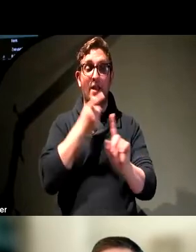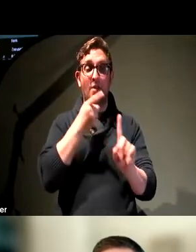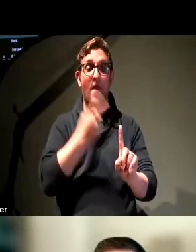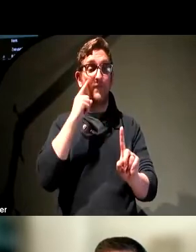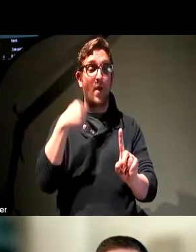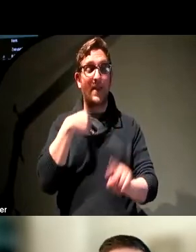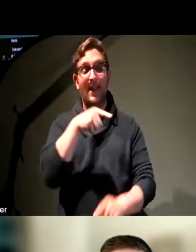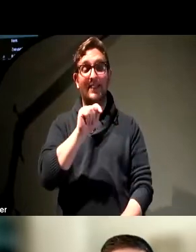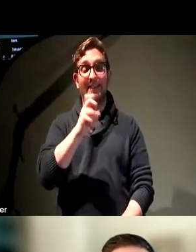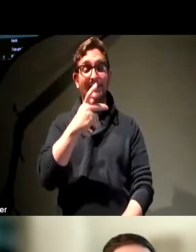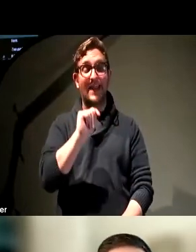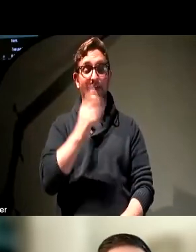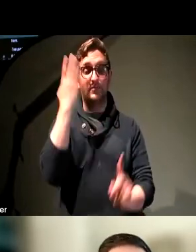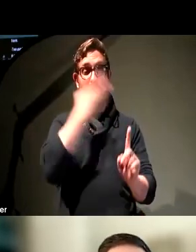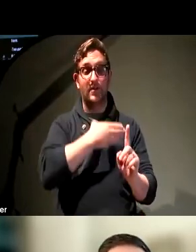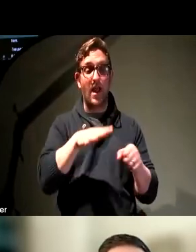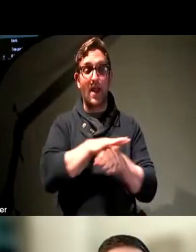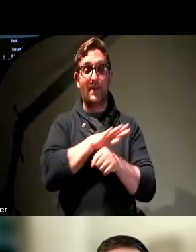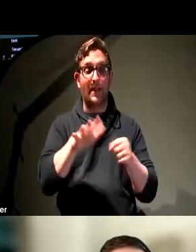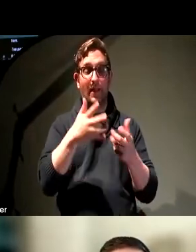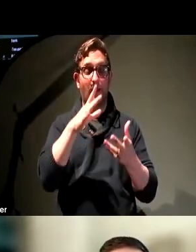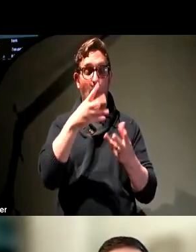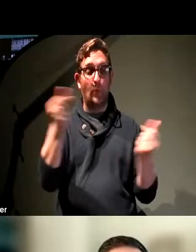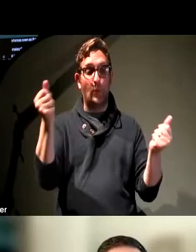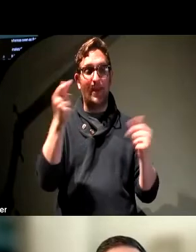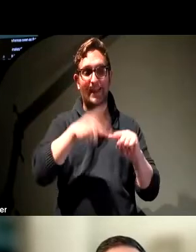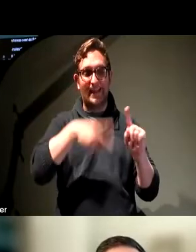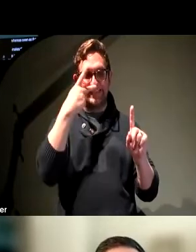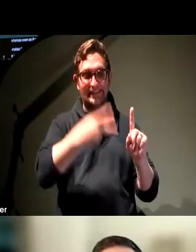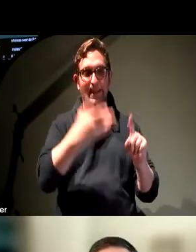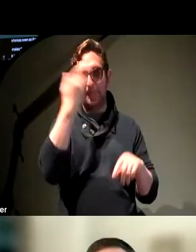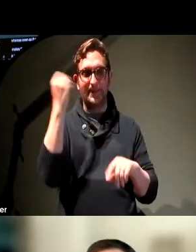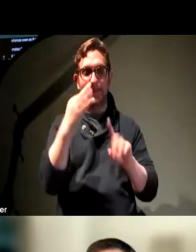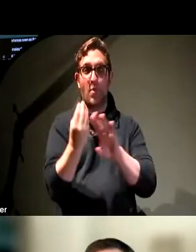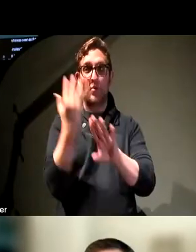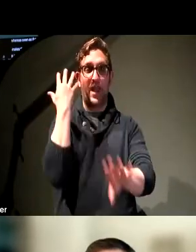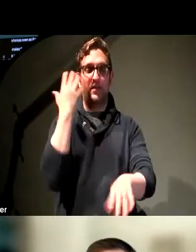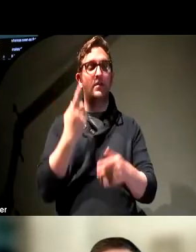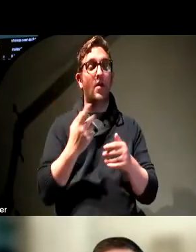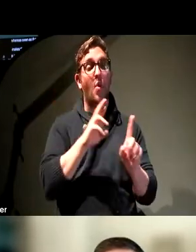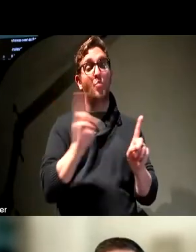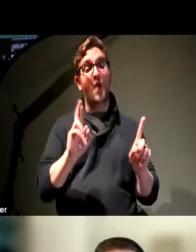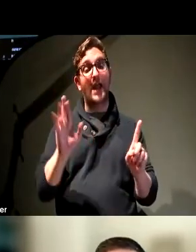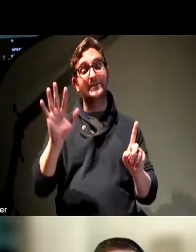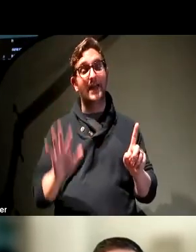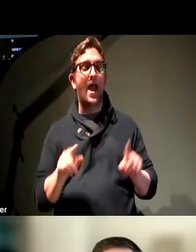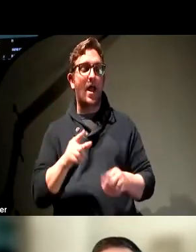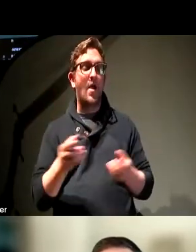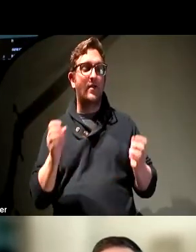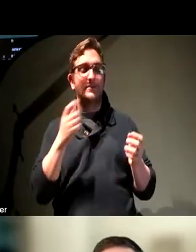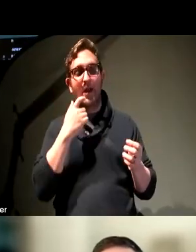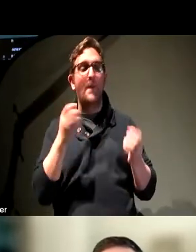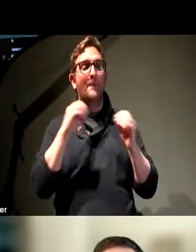has been, in some cases, completely invisible because of the projector. Then on the right hand side, we have text that just says this text